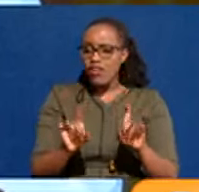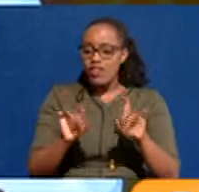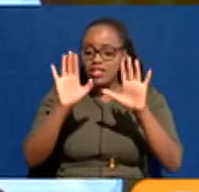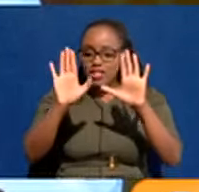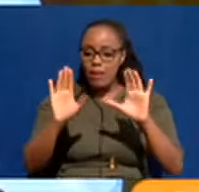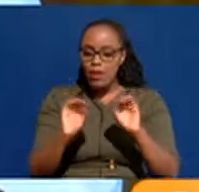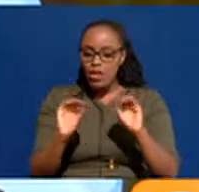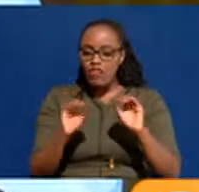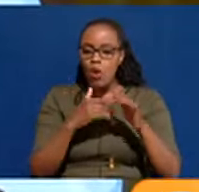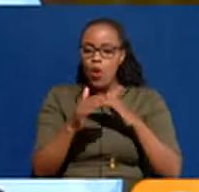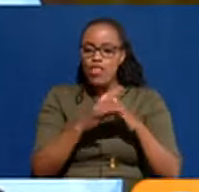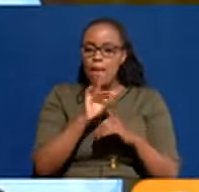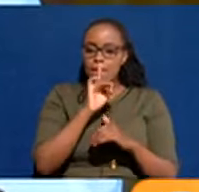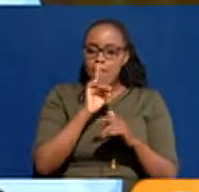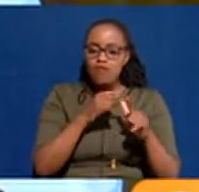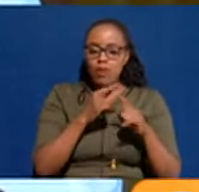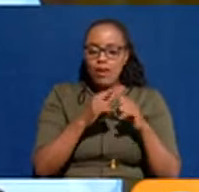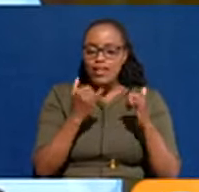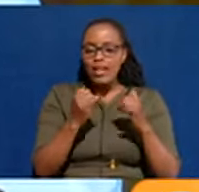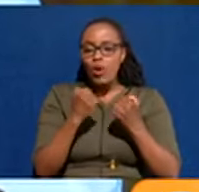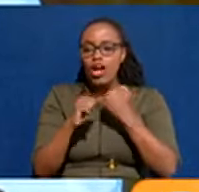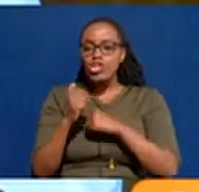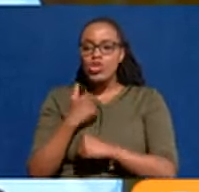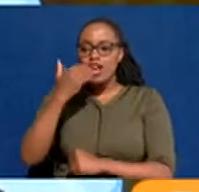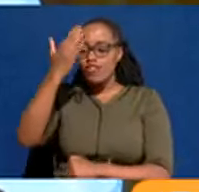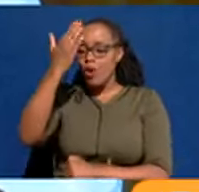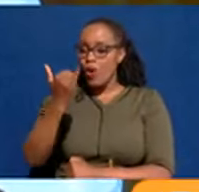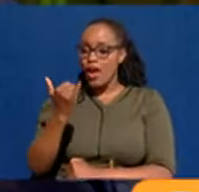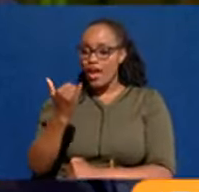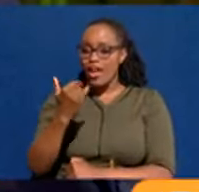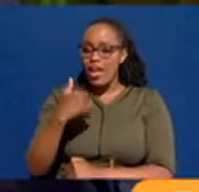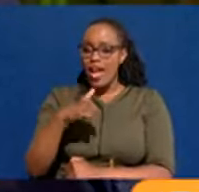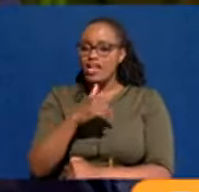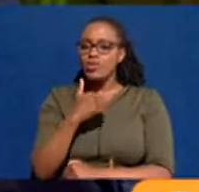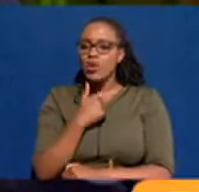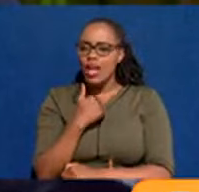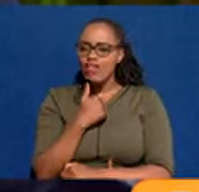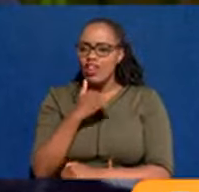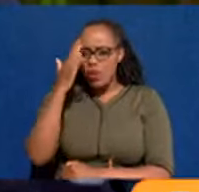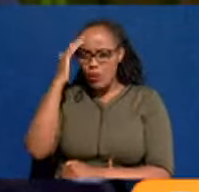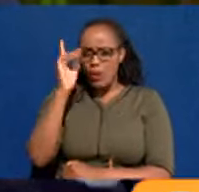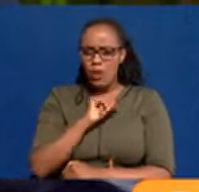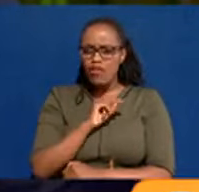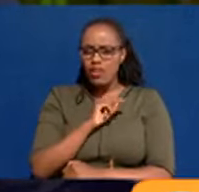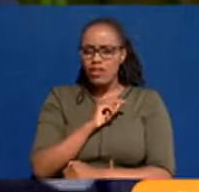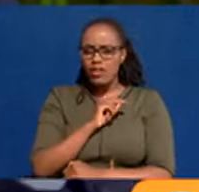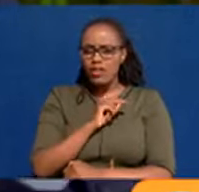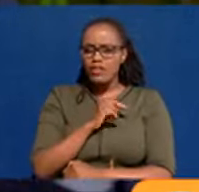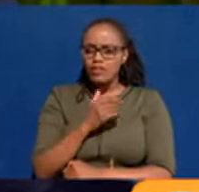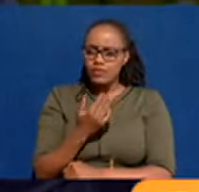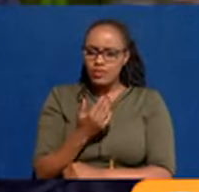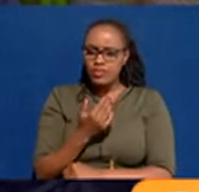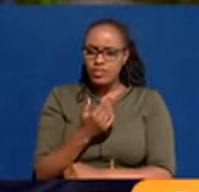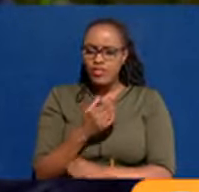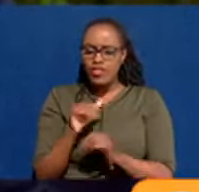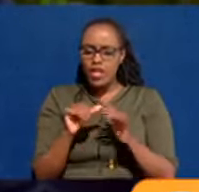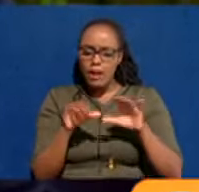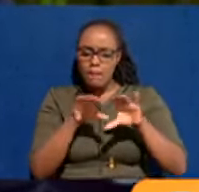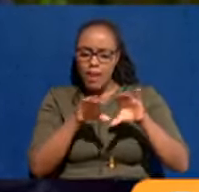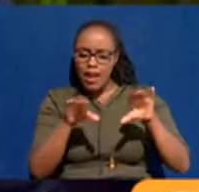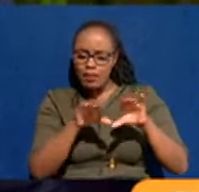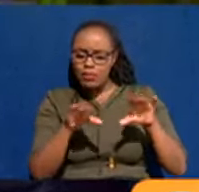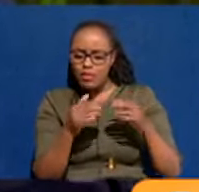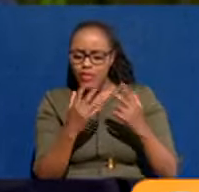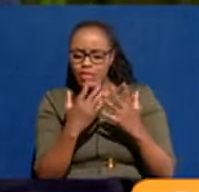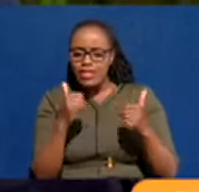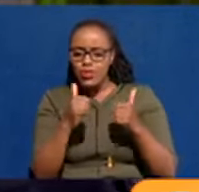matter where they reside, they will have no business. Because we'll be able to support. You know, the physical levers, know, the pipes that are being,